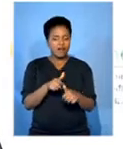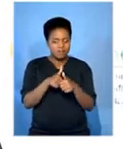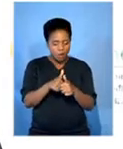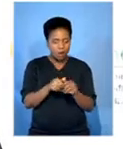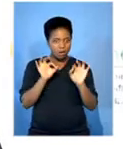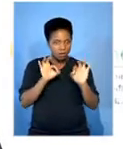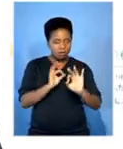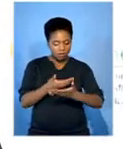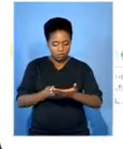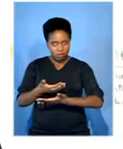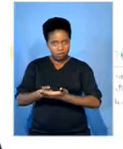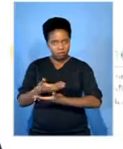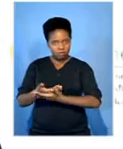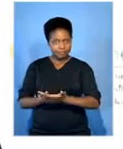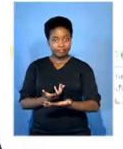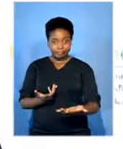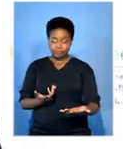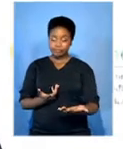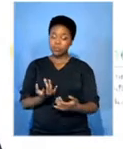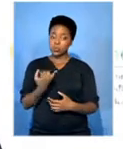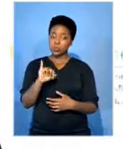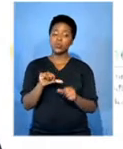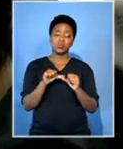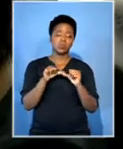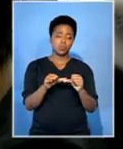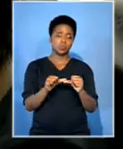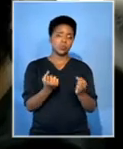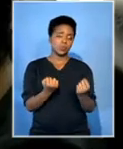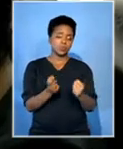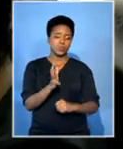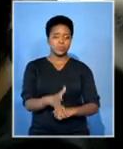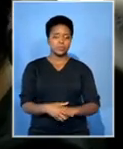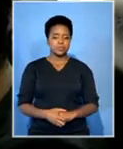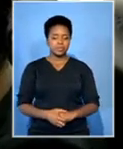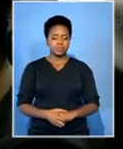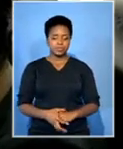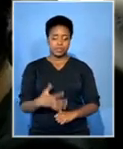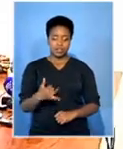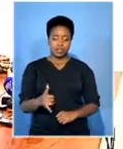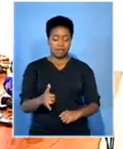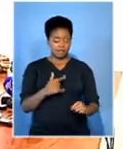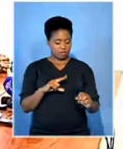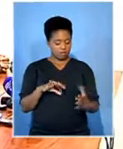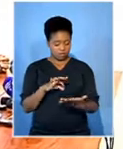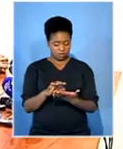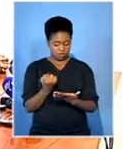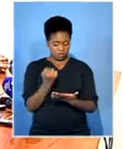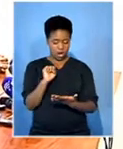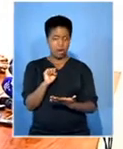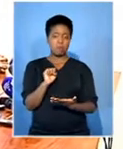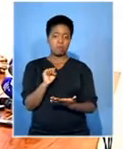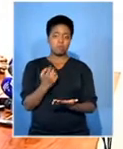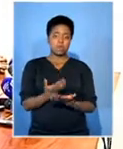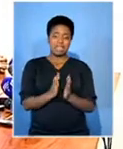renews it or not, he still has a status as an asylum seeker. If the appeals board rejects his application, he can